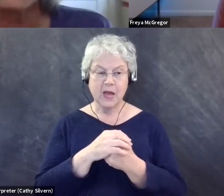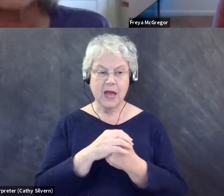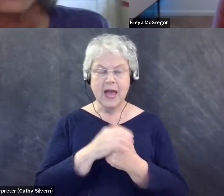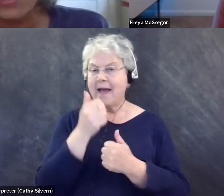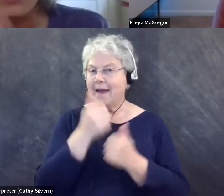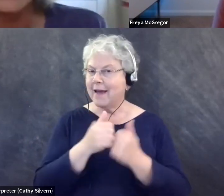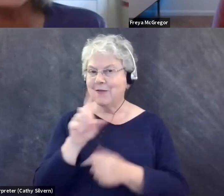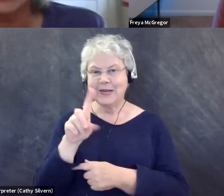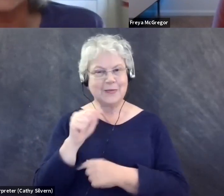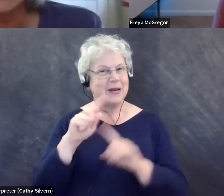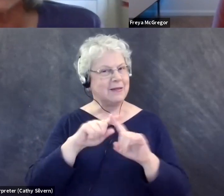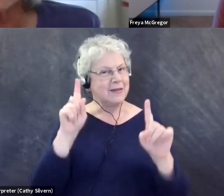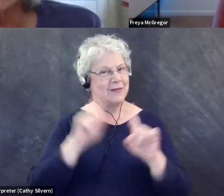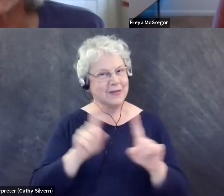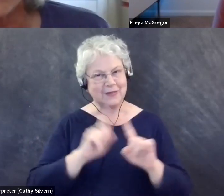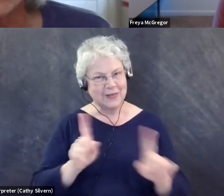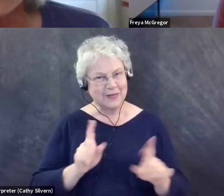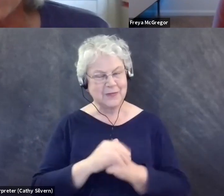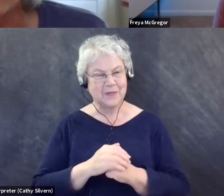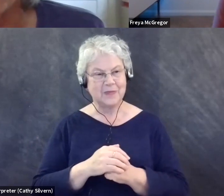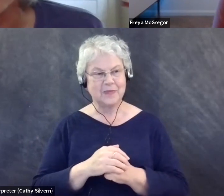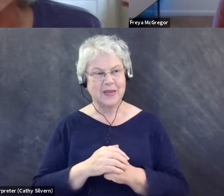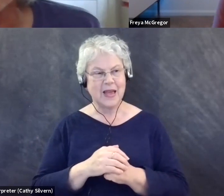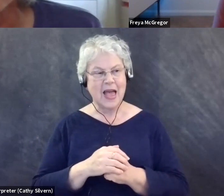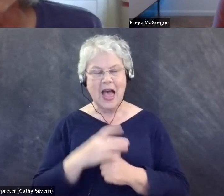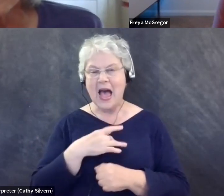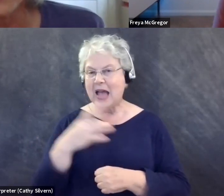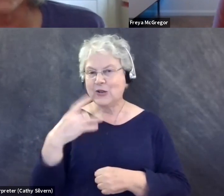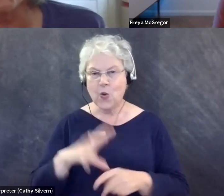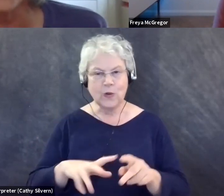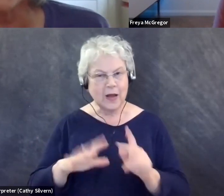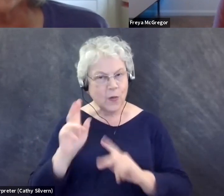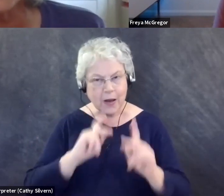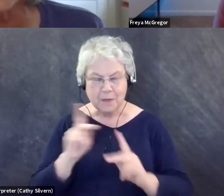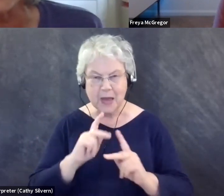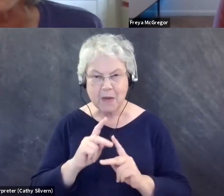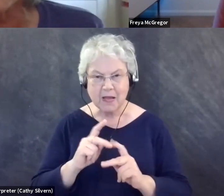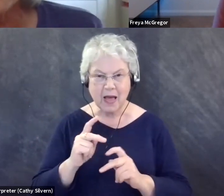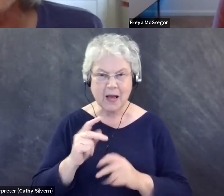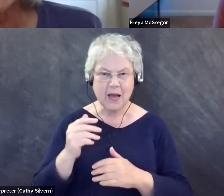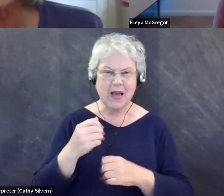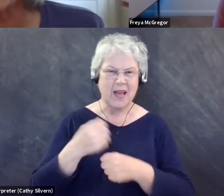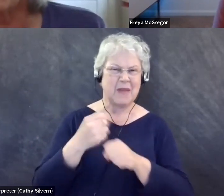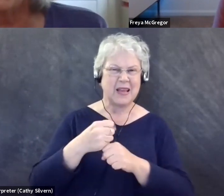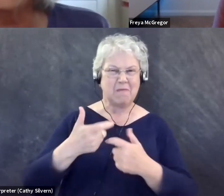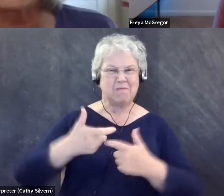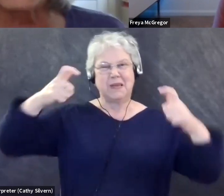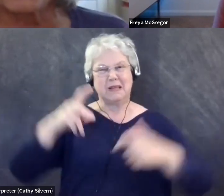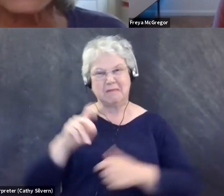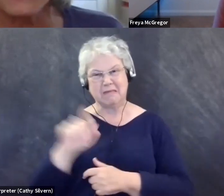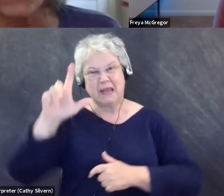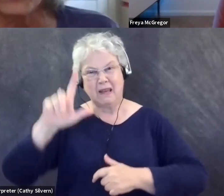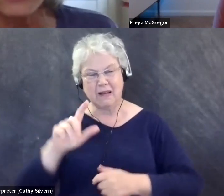is different, but I do not like for anyone to make a fuss. I don't want to ever make a scene. And so